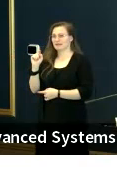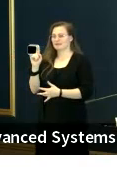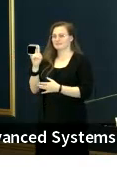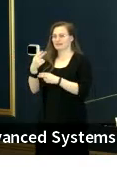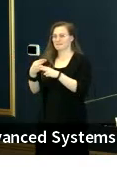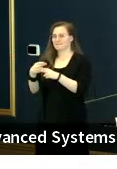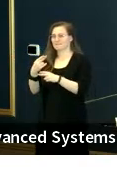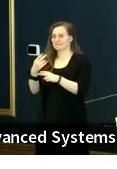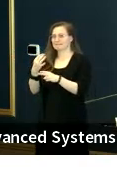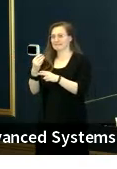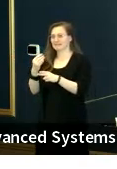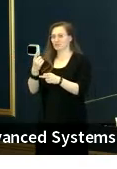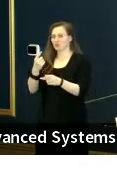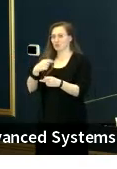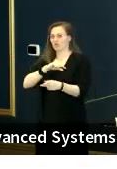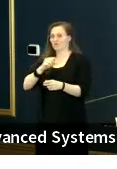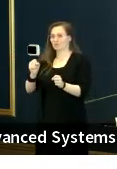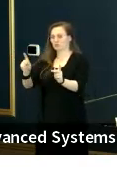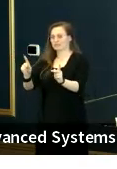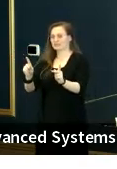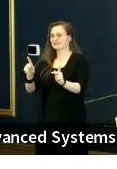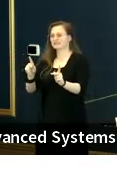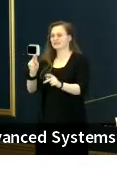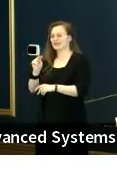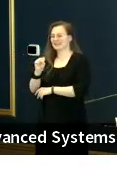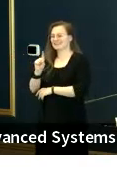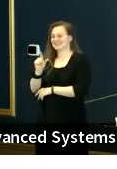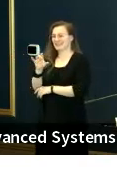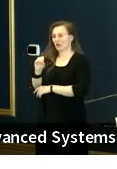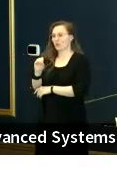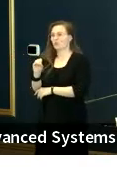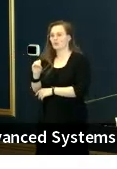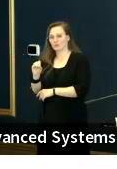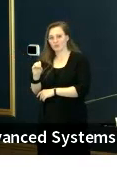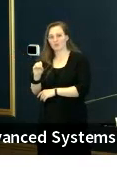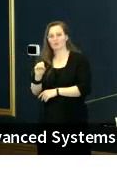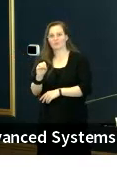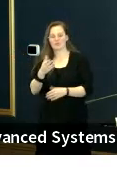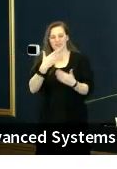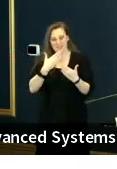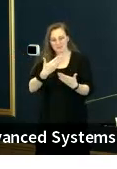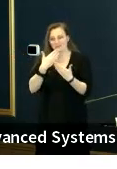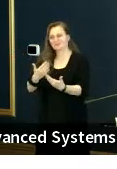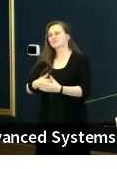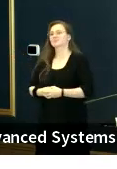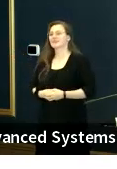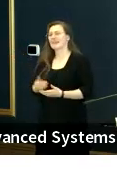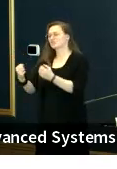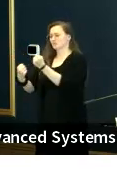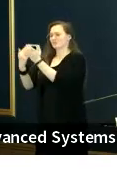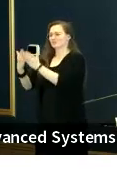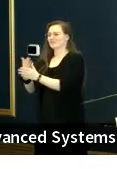it, the Equality of Opportunities, NS Leo, that Sherry heads up. And I want to thank the sponsors